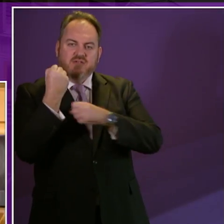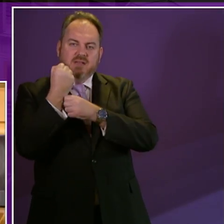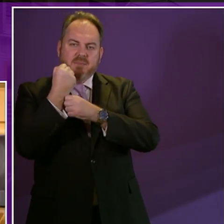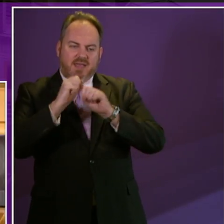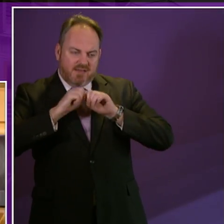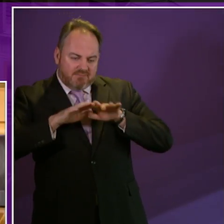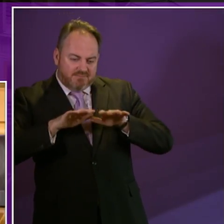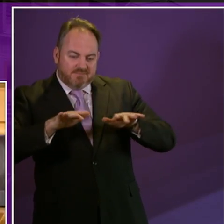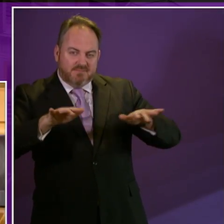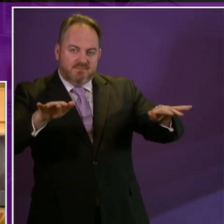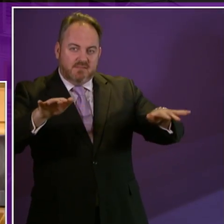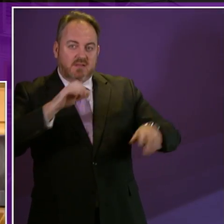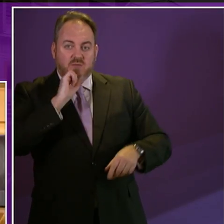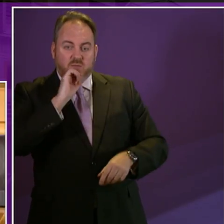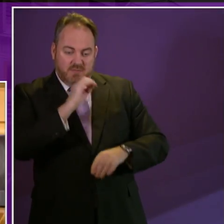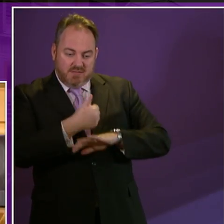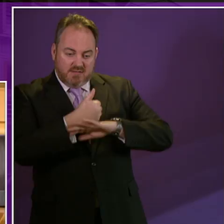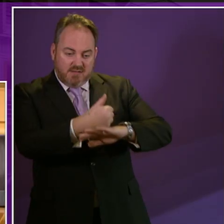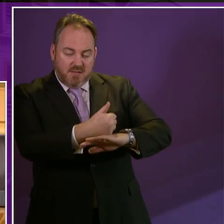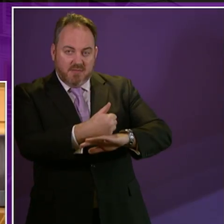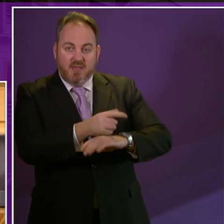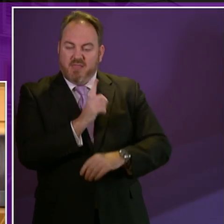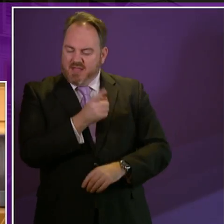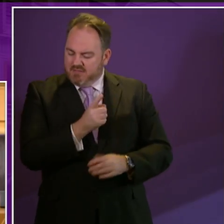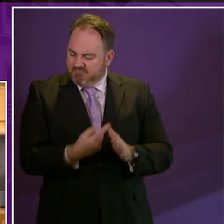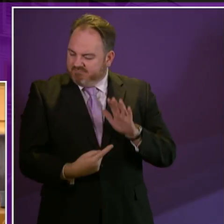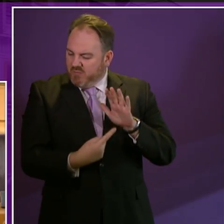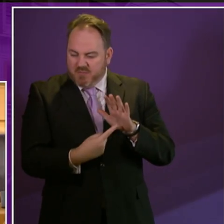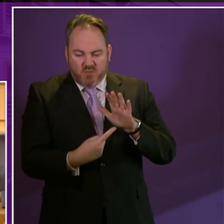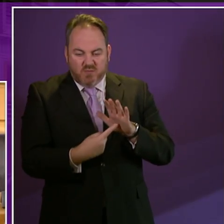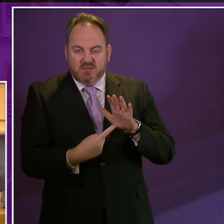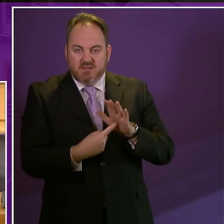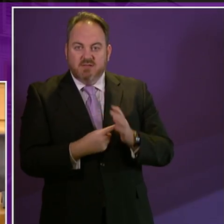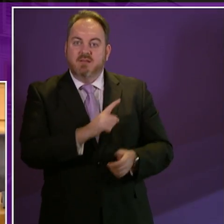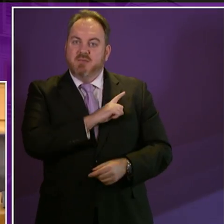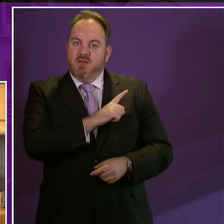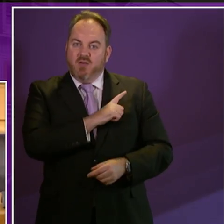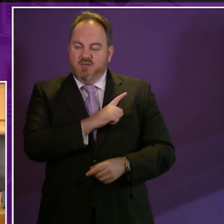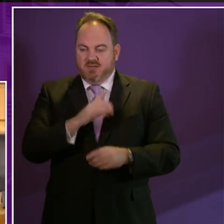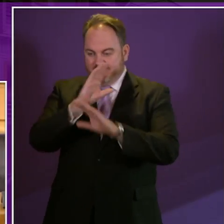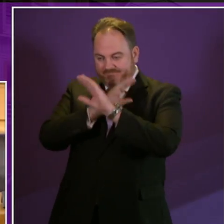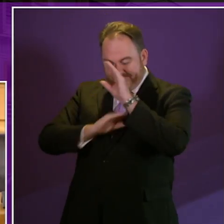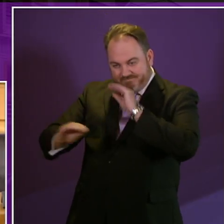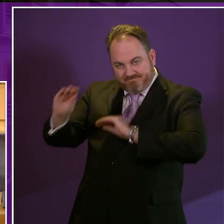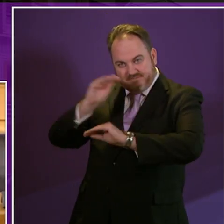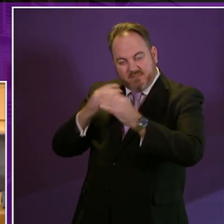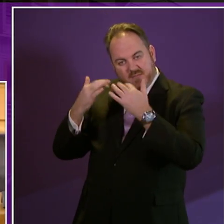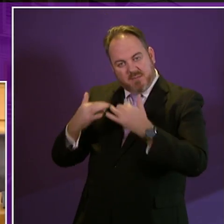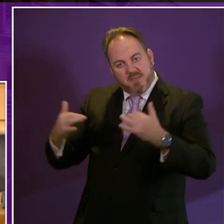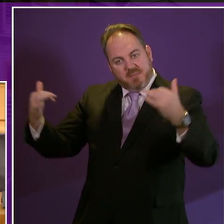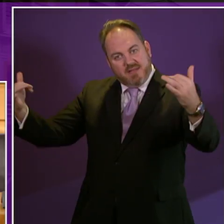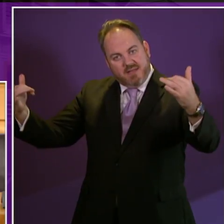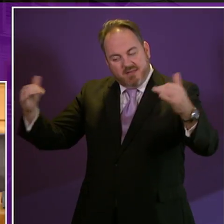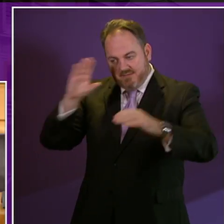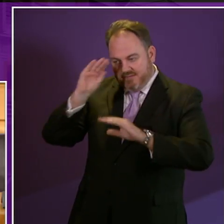this government in fact in many ways I think the most important aspect of the plan because the public information campaign is